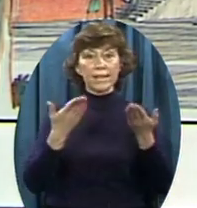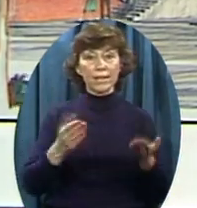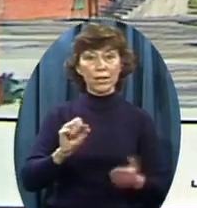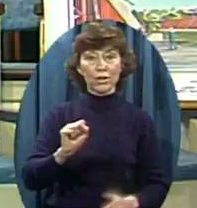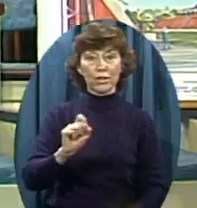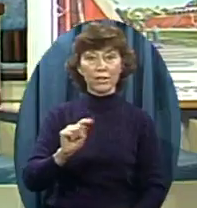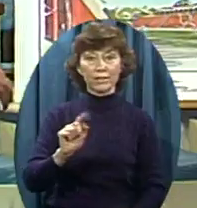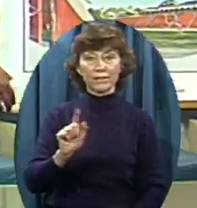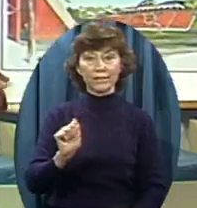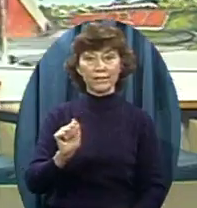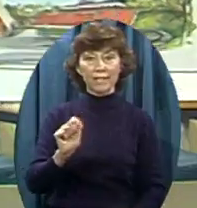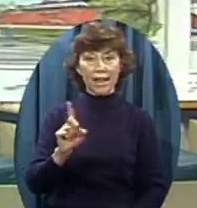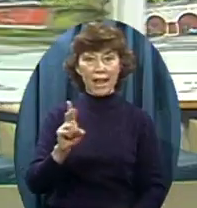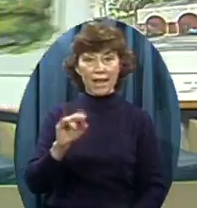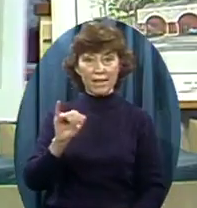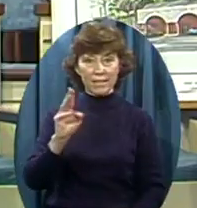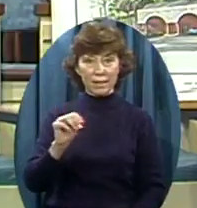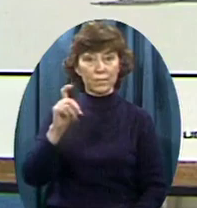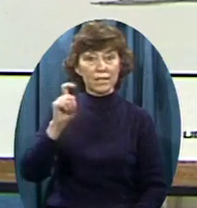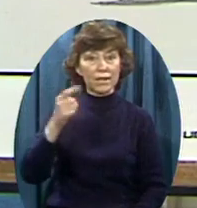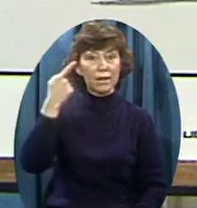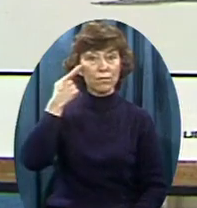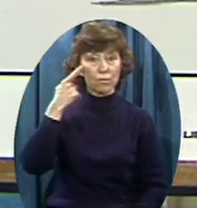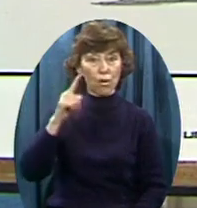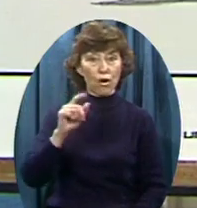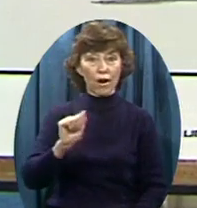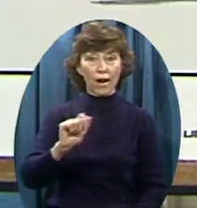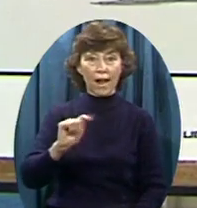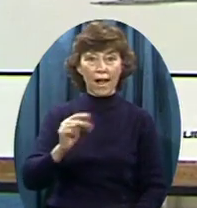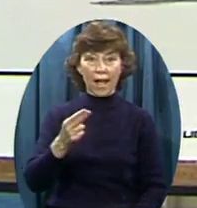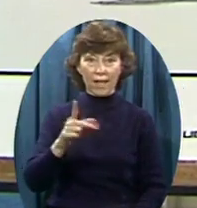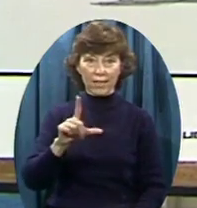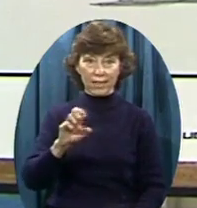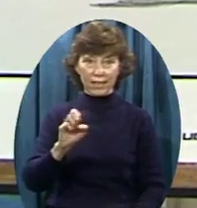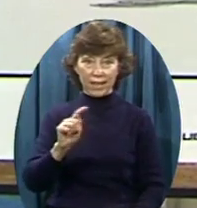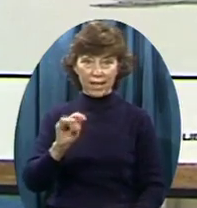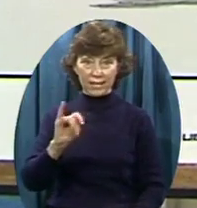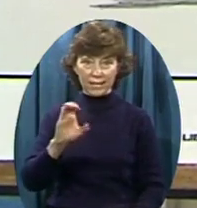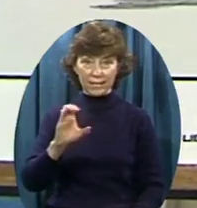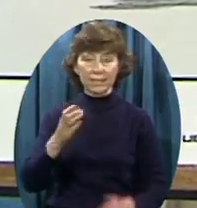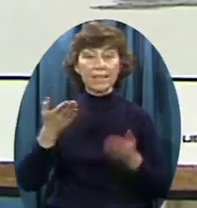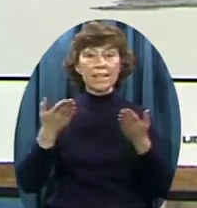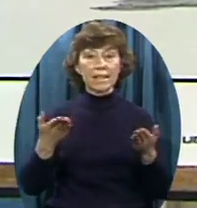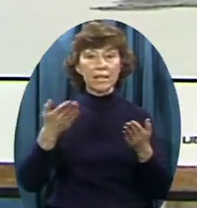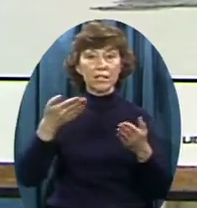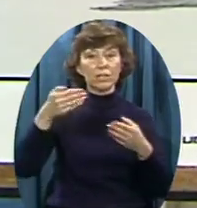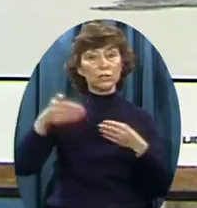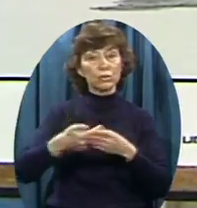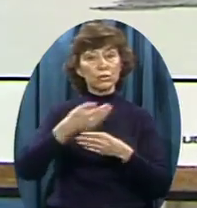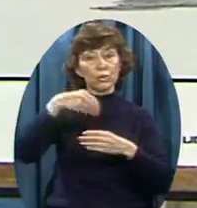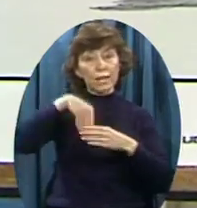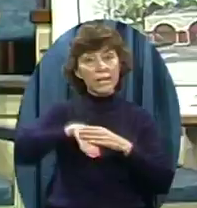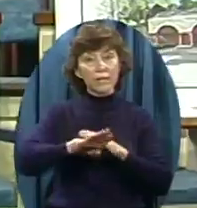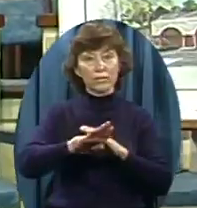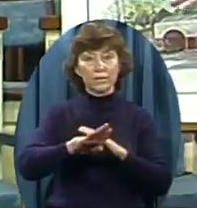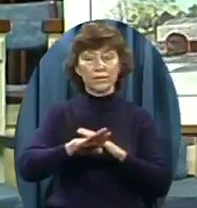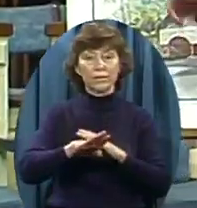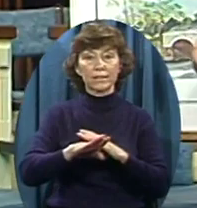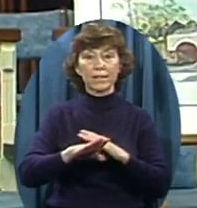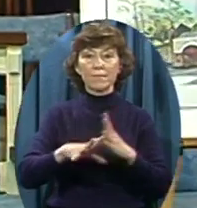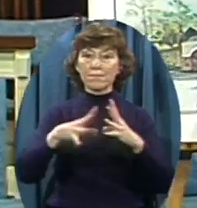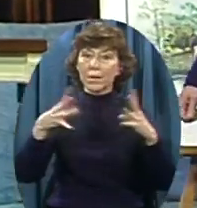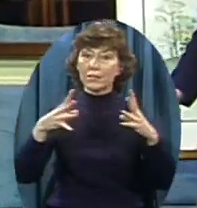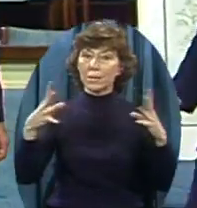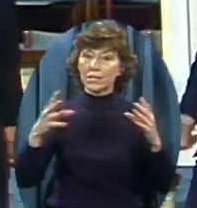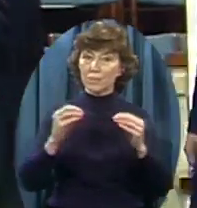For outdoor athletics And this is the new entrance To the campus There's much, much more That I can't show you But everything I